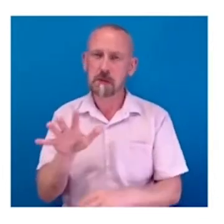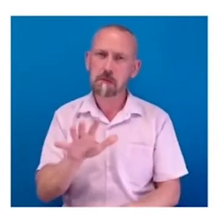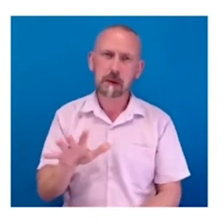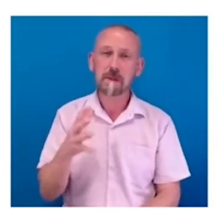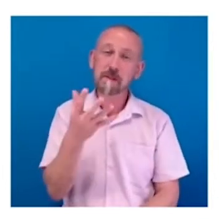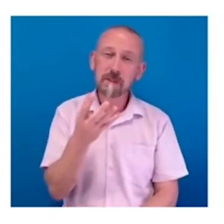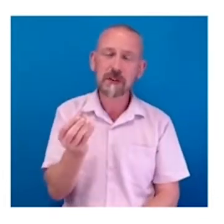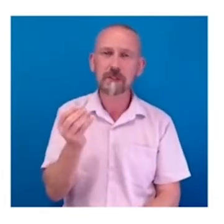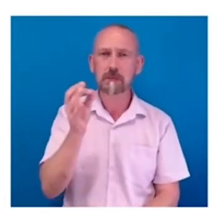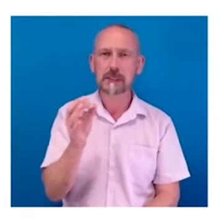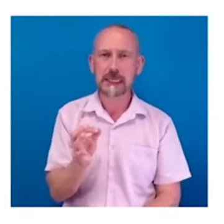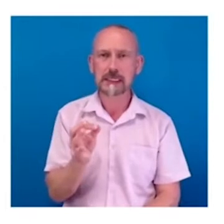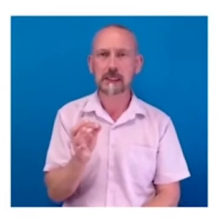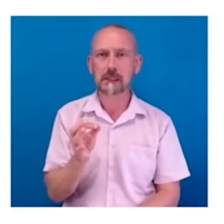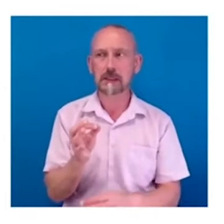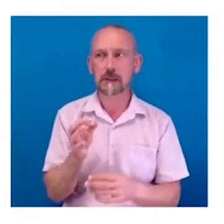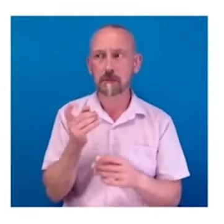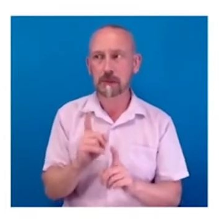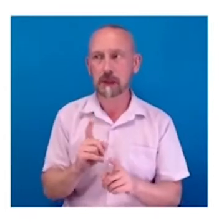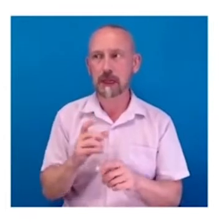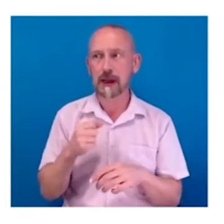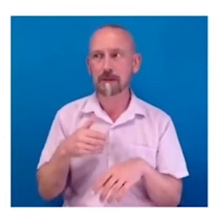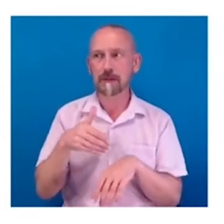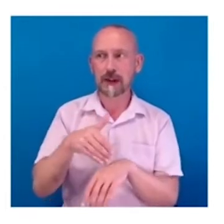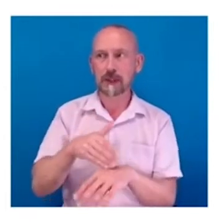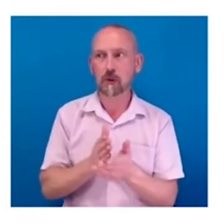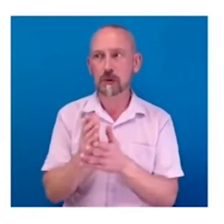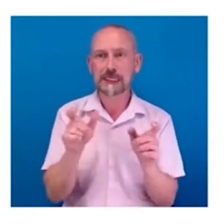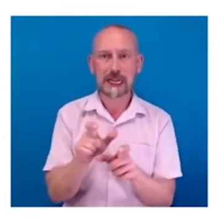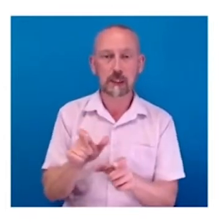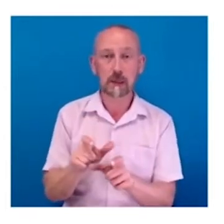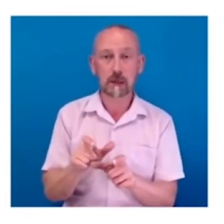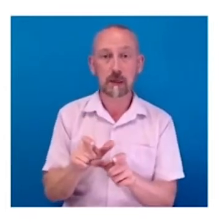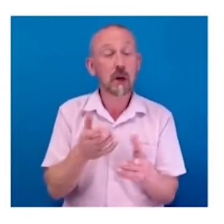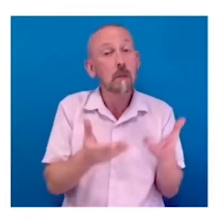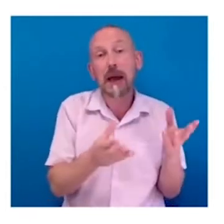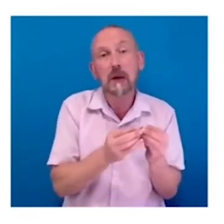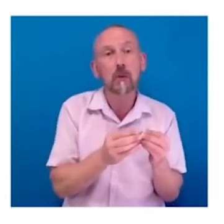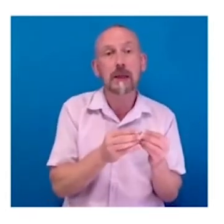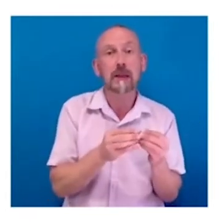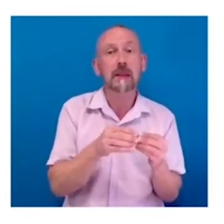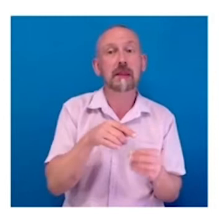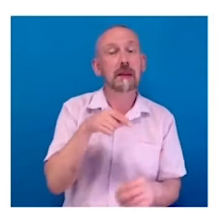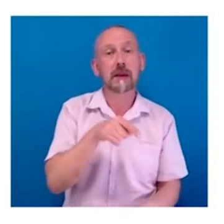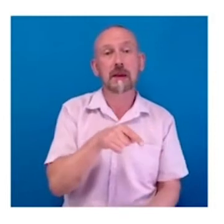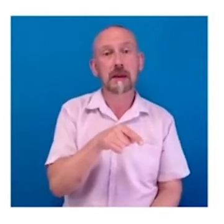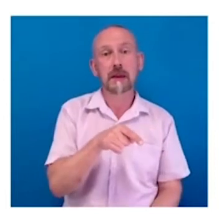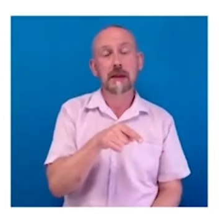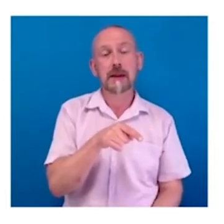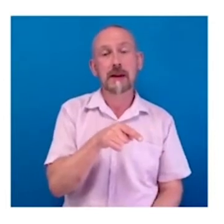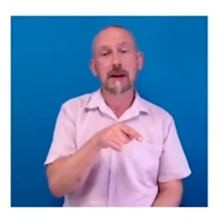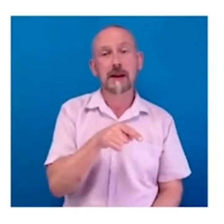population are affected by dyslexia, as opposed to say Italian speakers or German speakers, where you only have about 7%